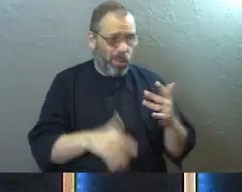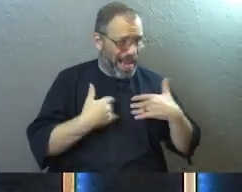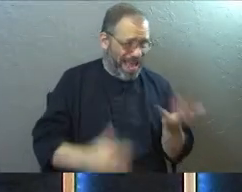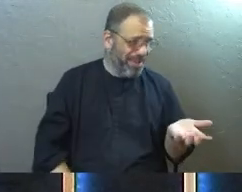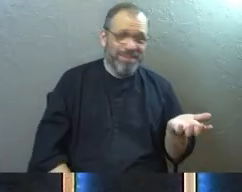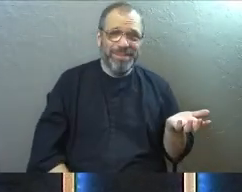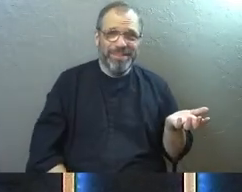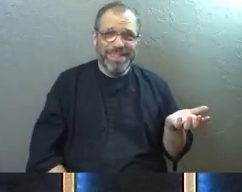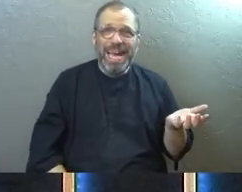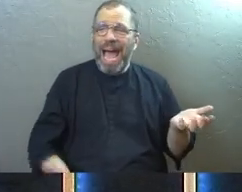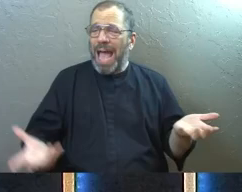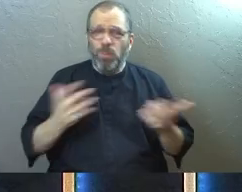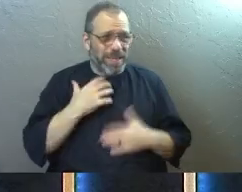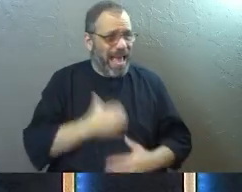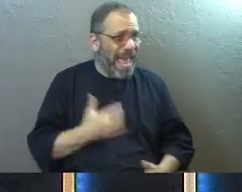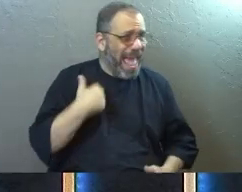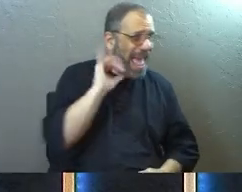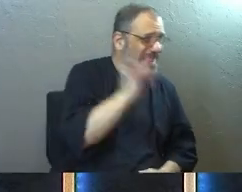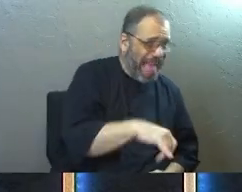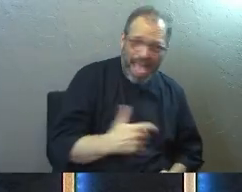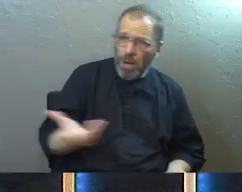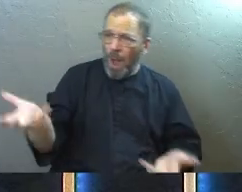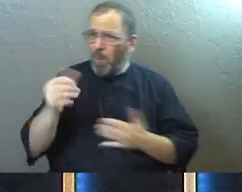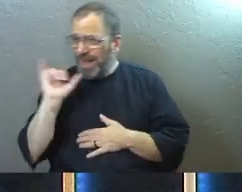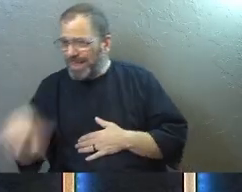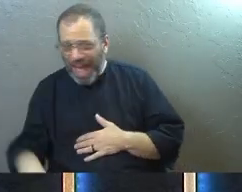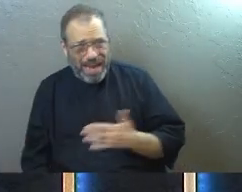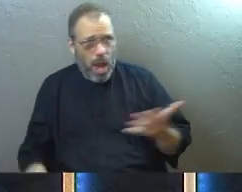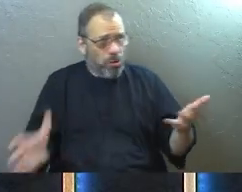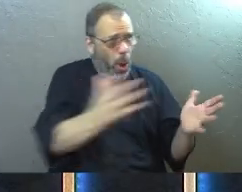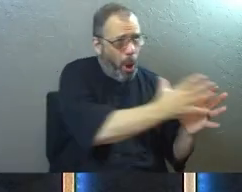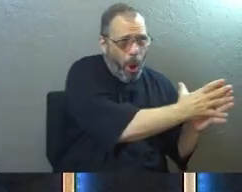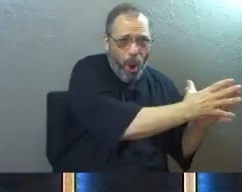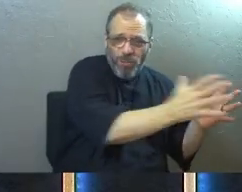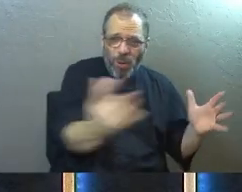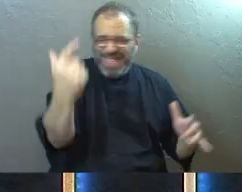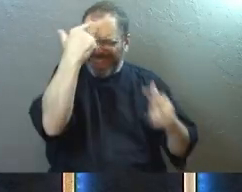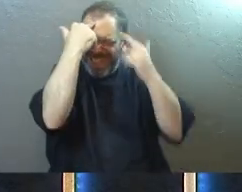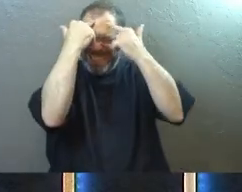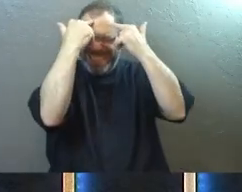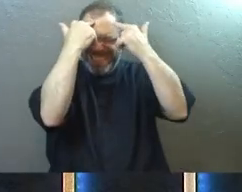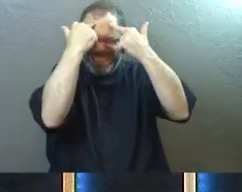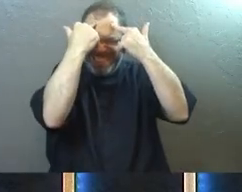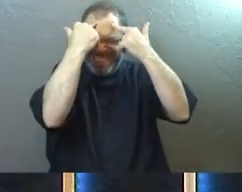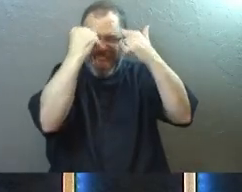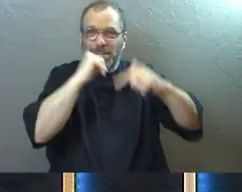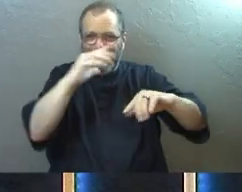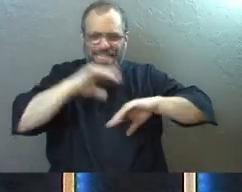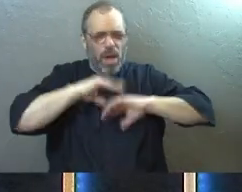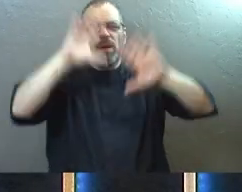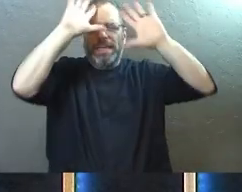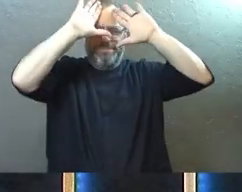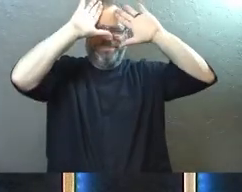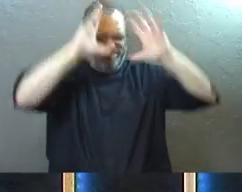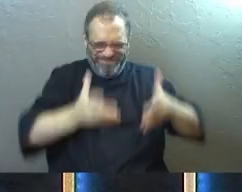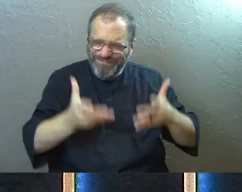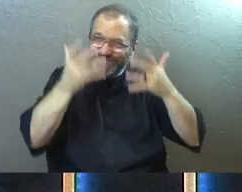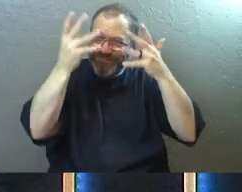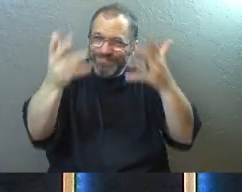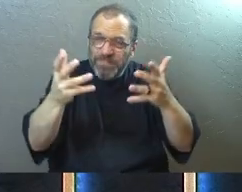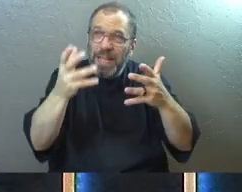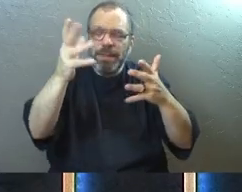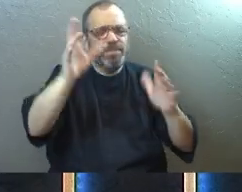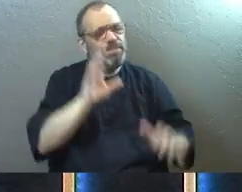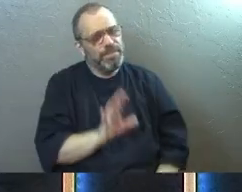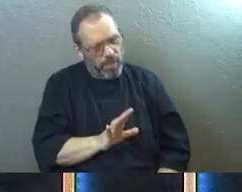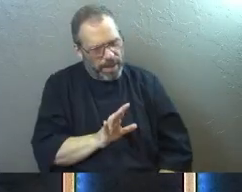what I do have. And I wish I had this. I wish I had that and all of those thoughts. And I keep having to bring that to God. And I watch